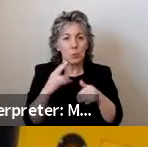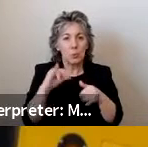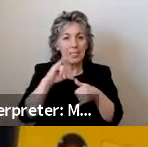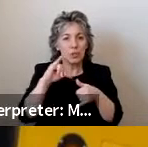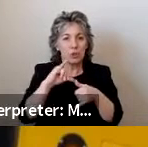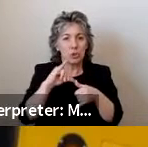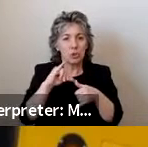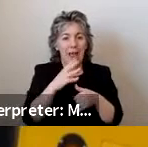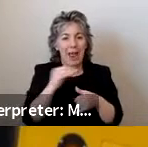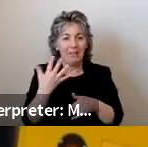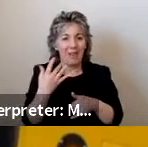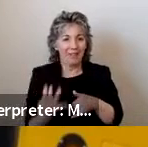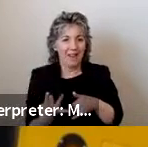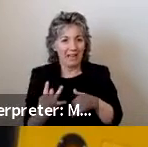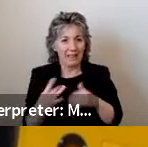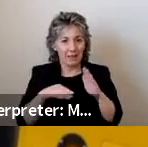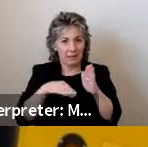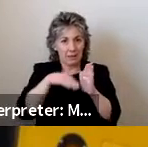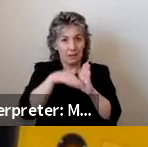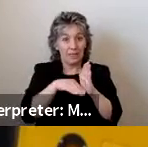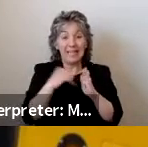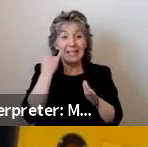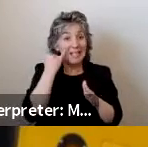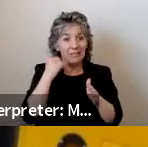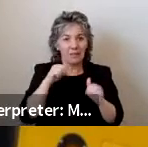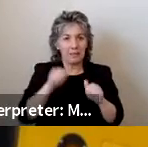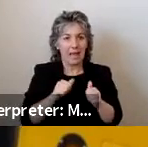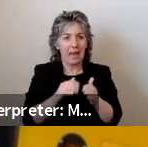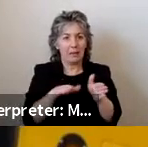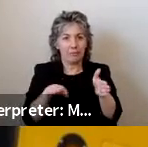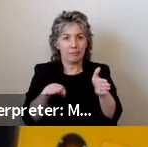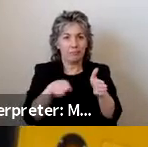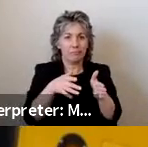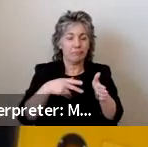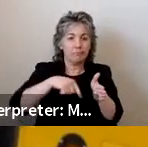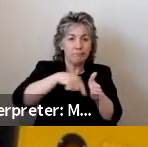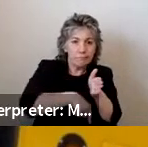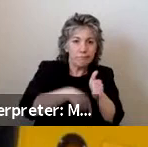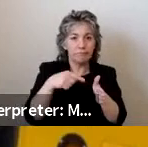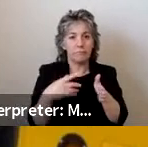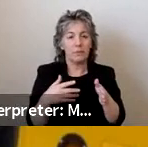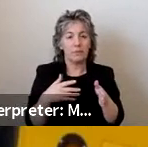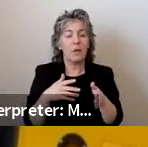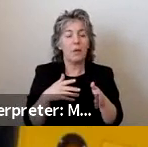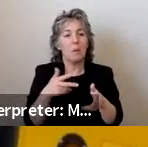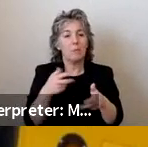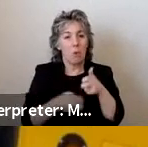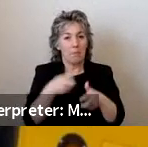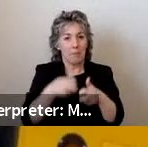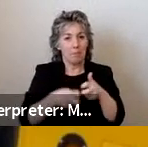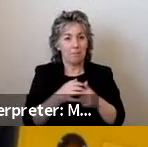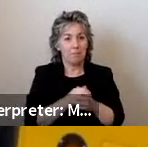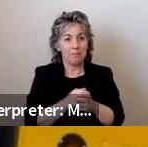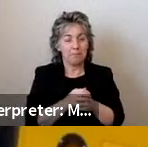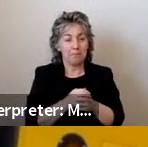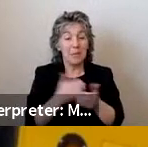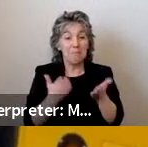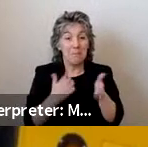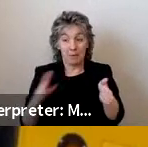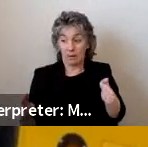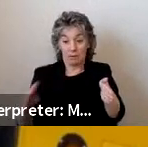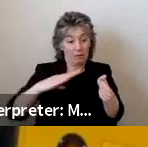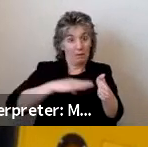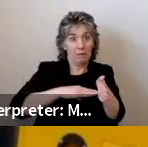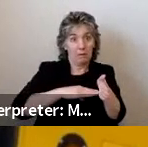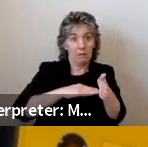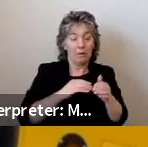If it is, a ramp would need to span the gap. This could be as simple as deploying the ramp that's already part of the vehicle. The doorway